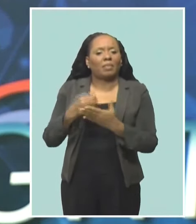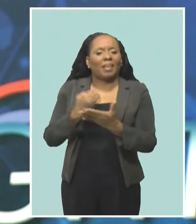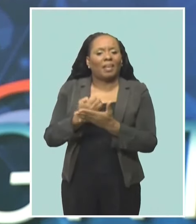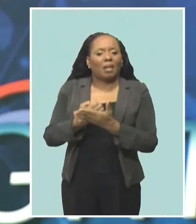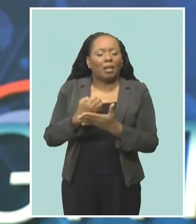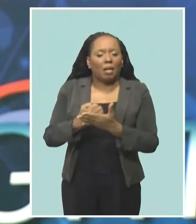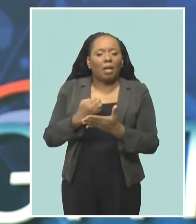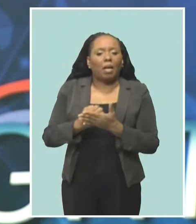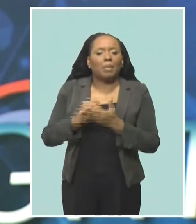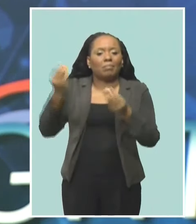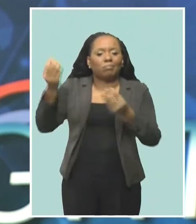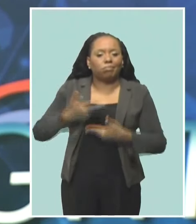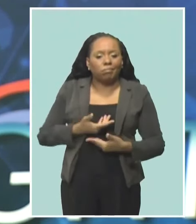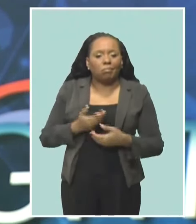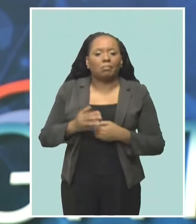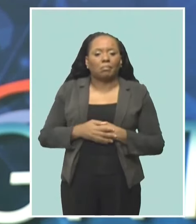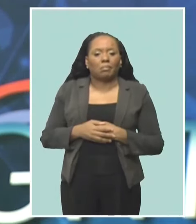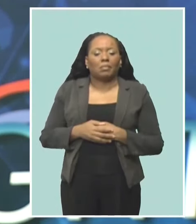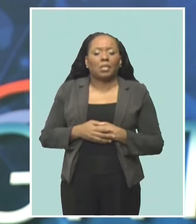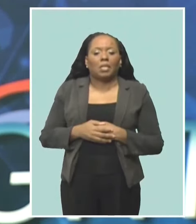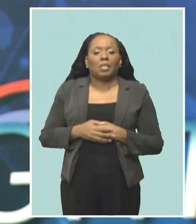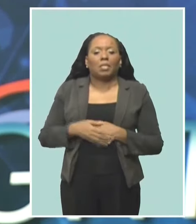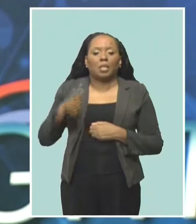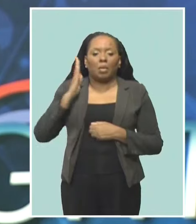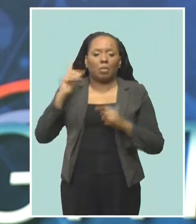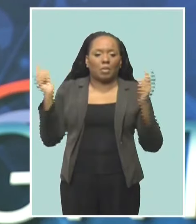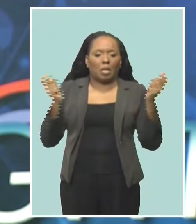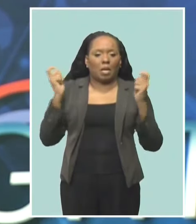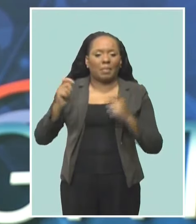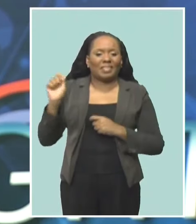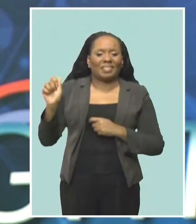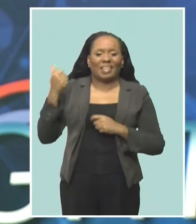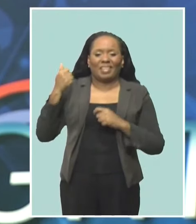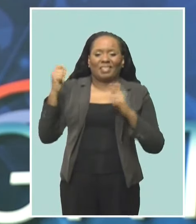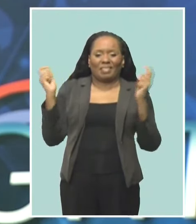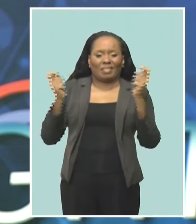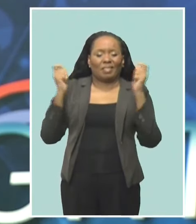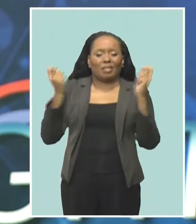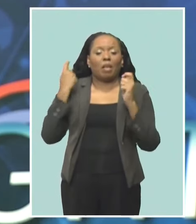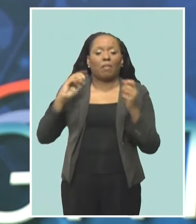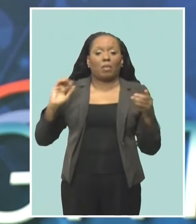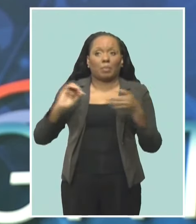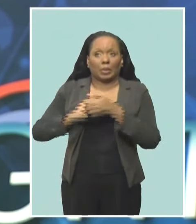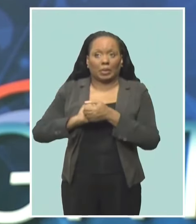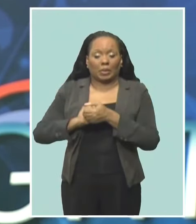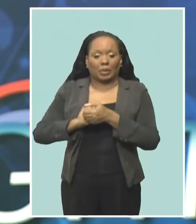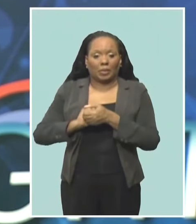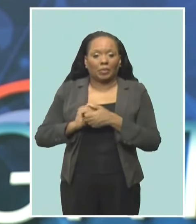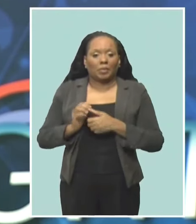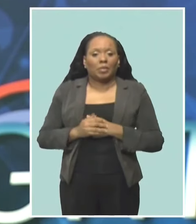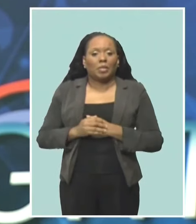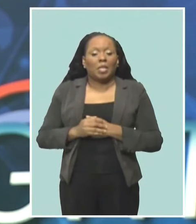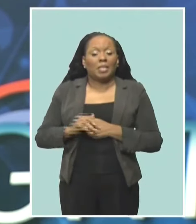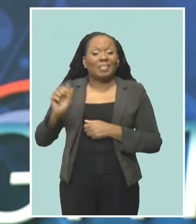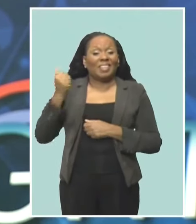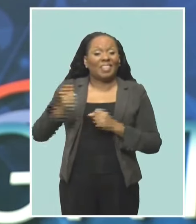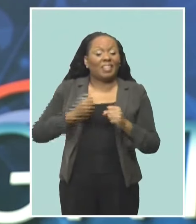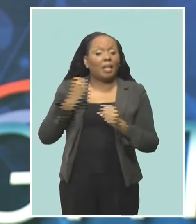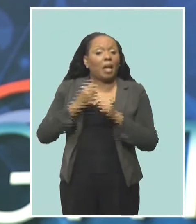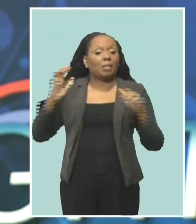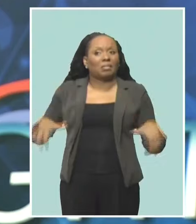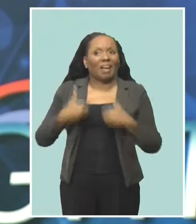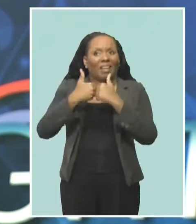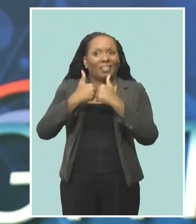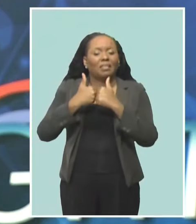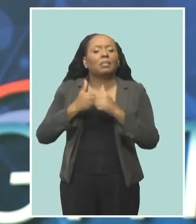Affairs, Ryan Straughan, as the two entities celebrate the 10th anniversary of partnership. The minister says the 10 years have been